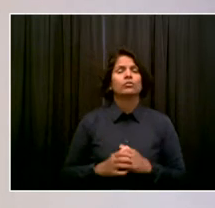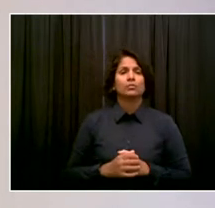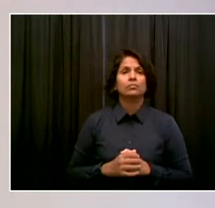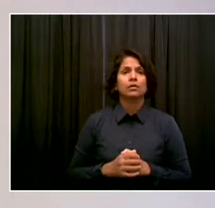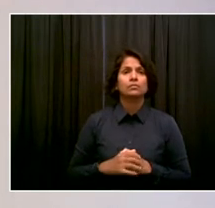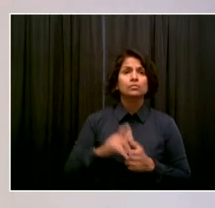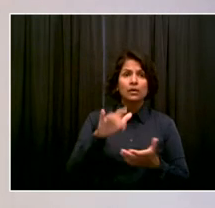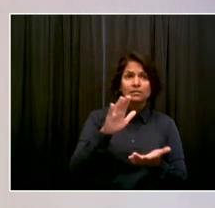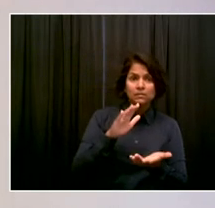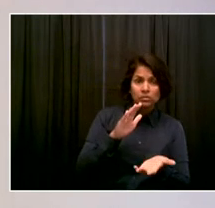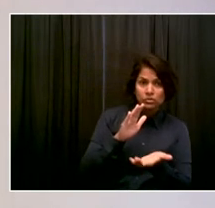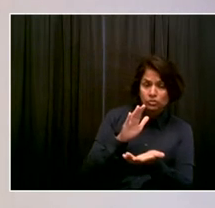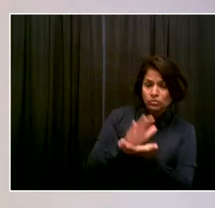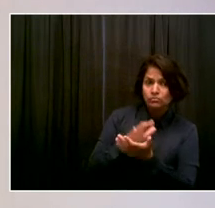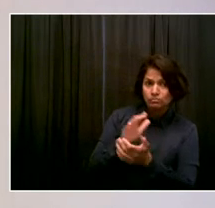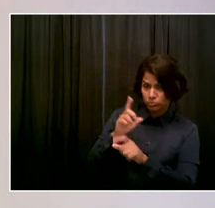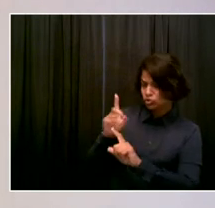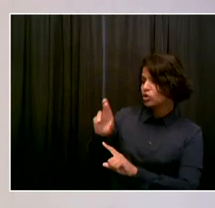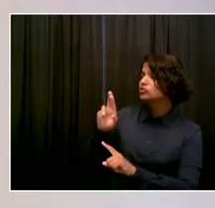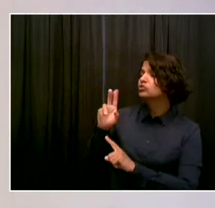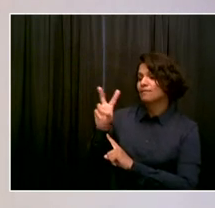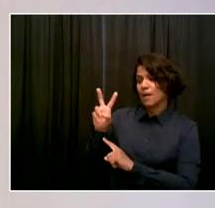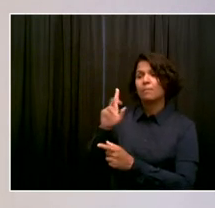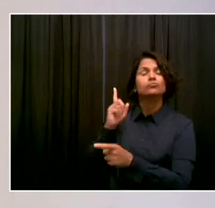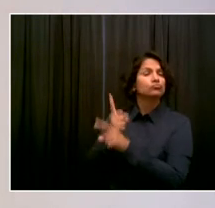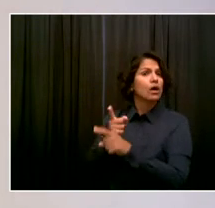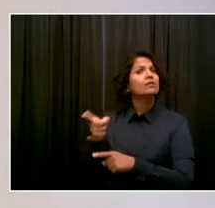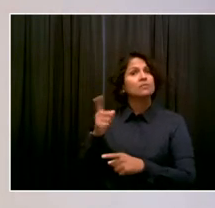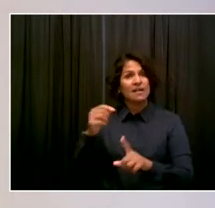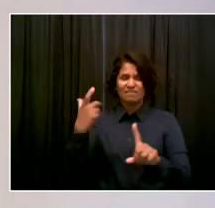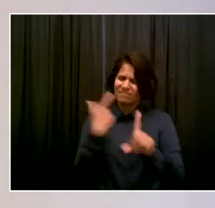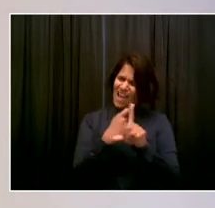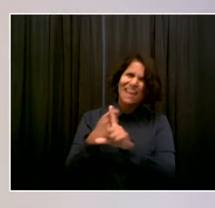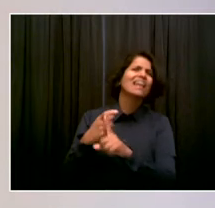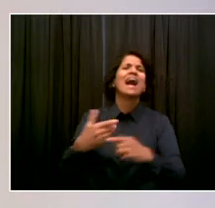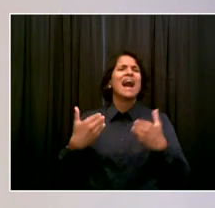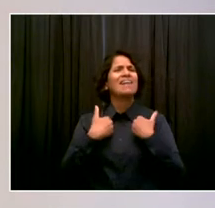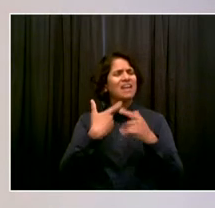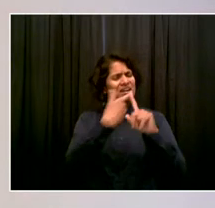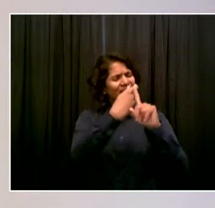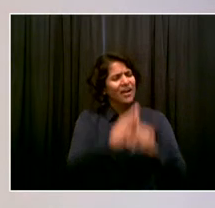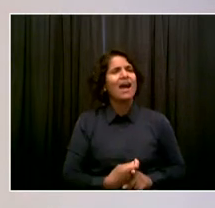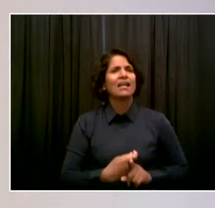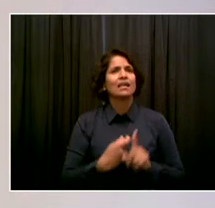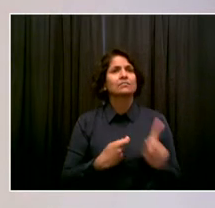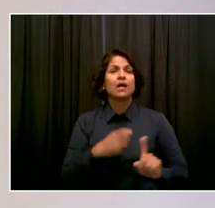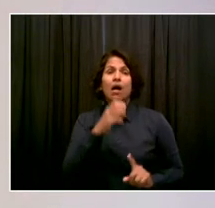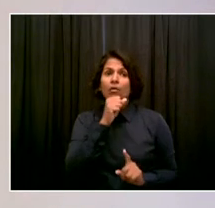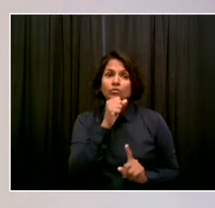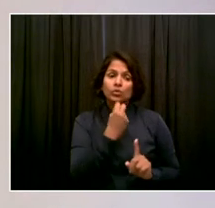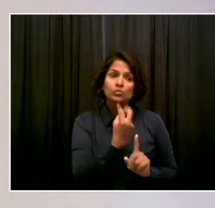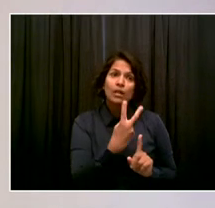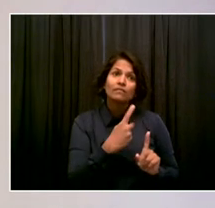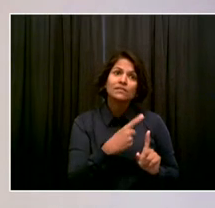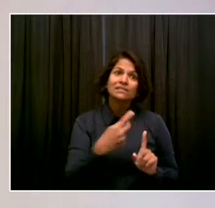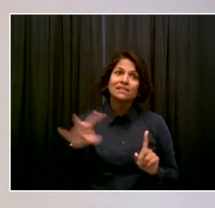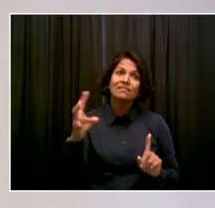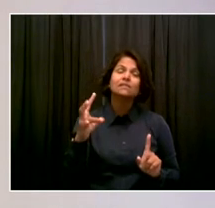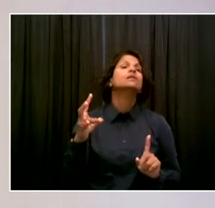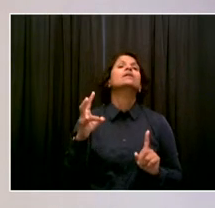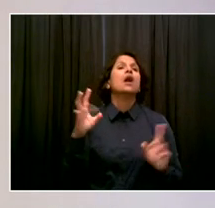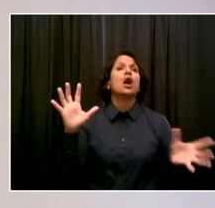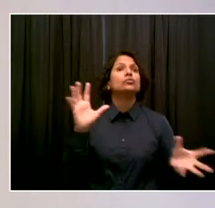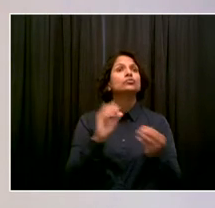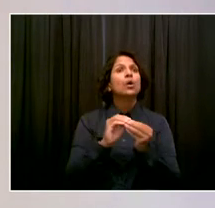the vaccine. We're approaching 250,000 12 to 17-year-olds who have already been vaccinated in New York City.